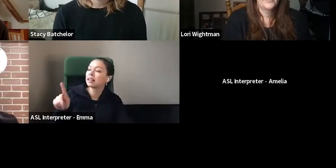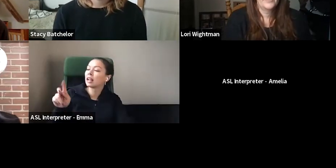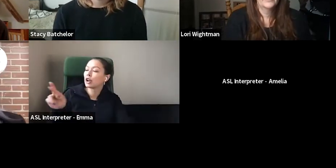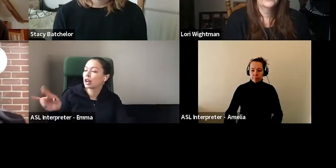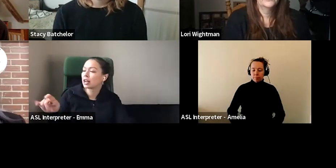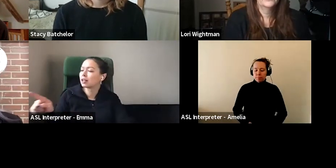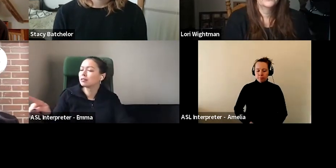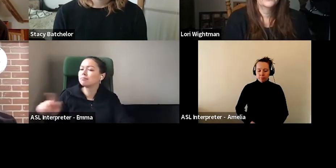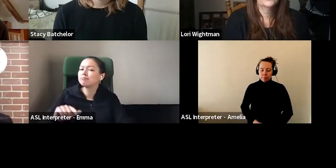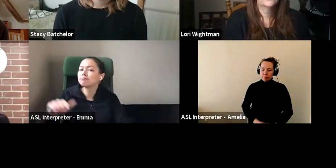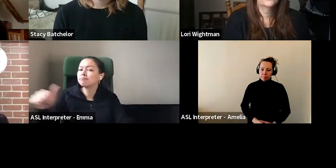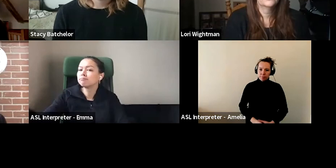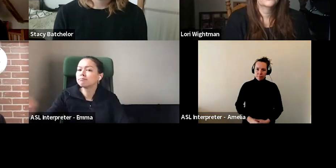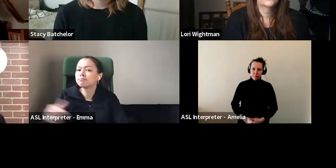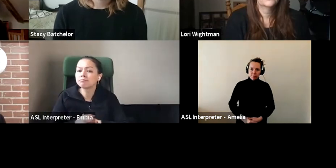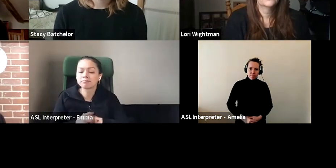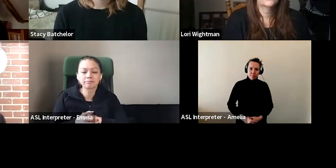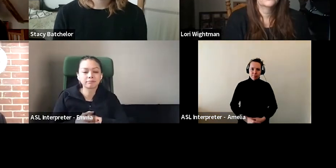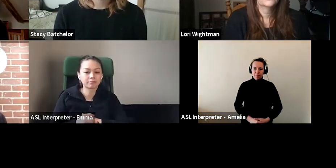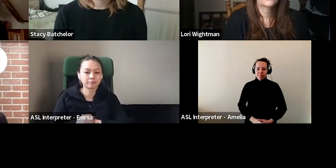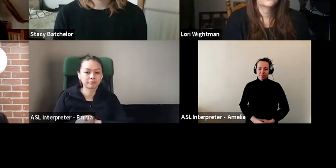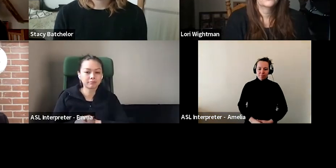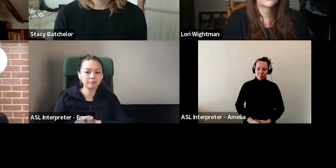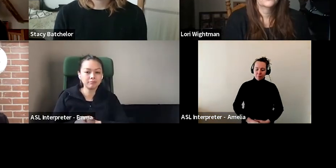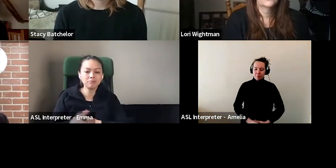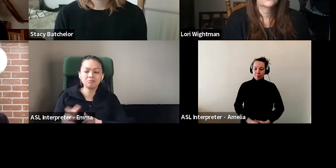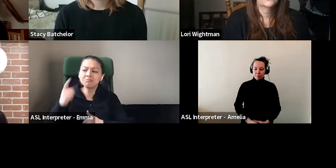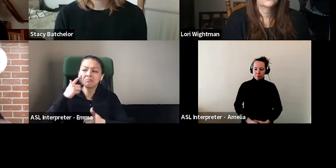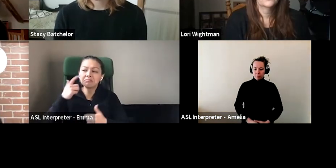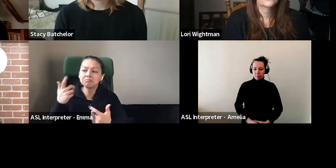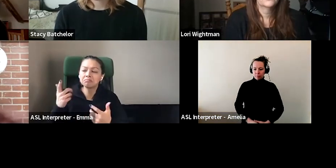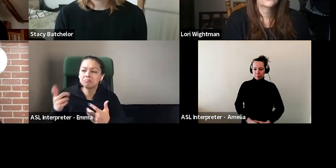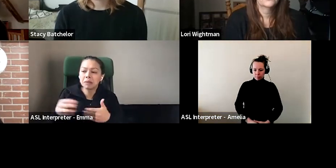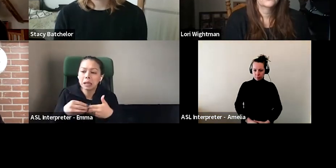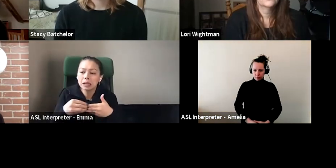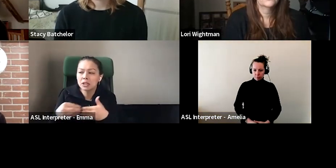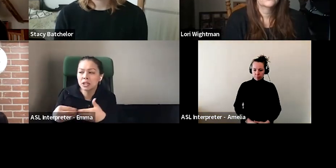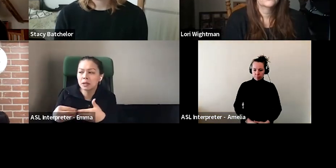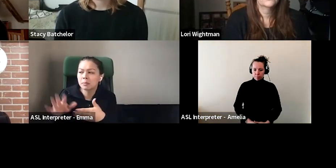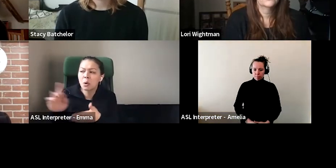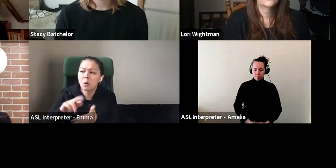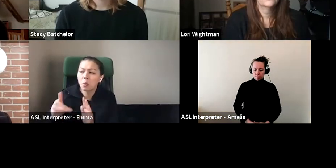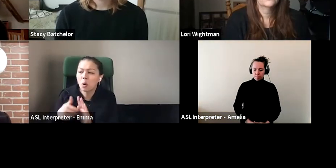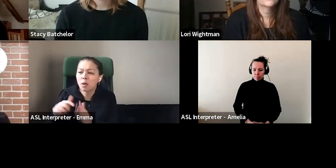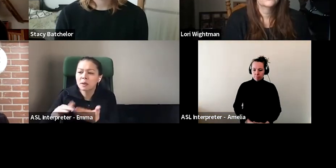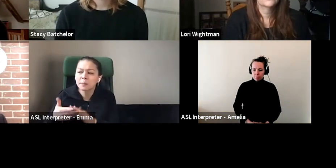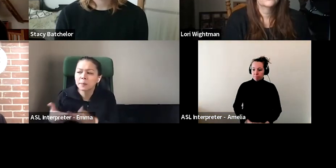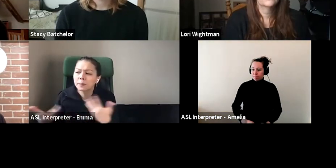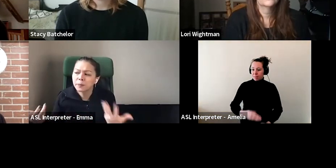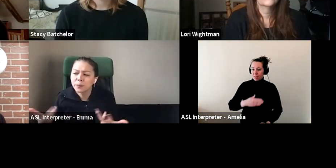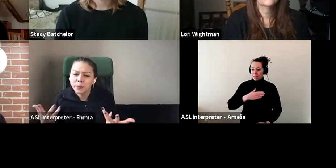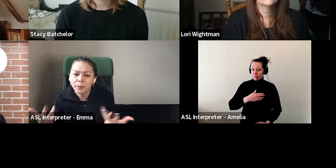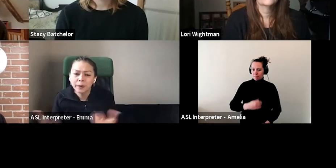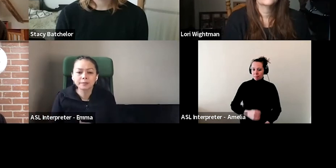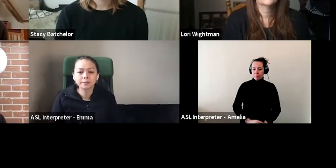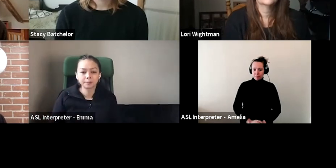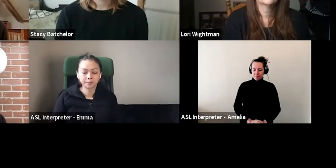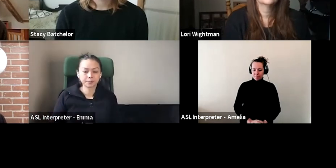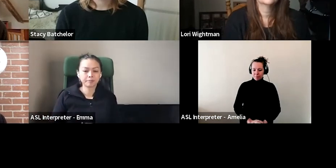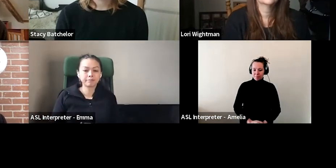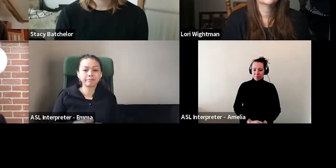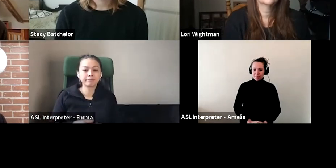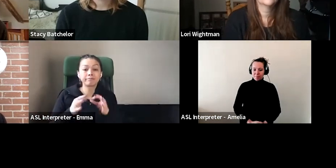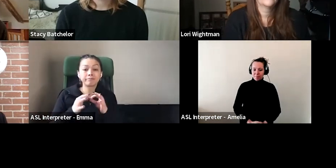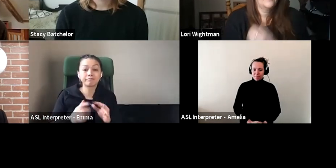the community? Yeah, exactly. So the, my whole tagline would be a community bookstore. So it is talking to the